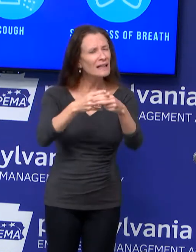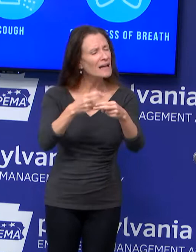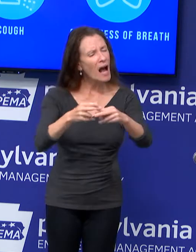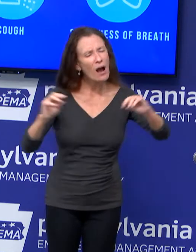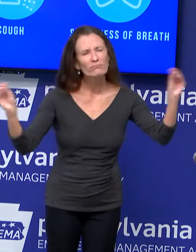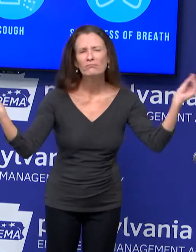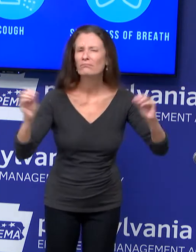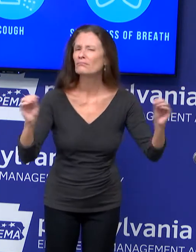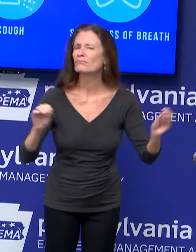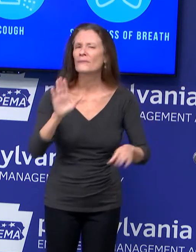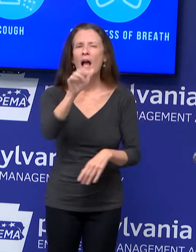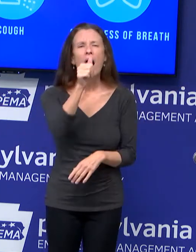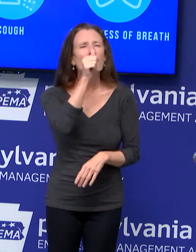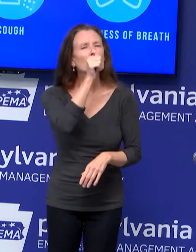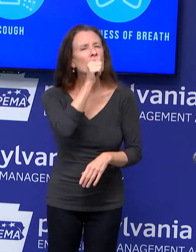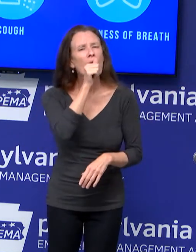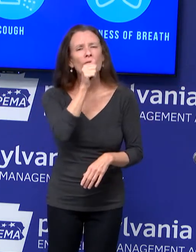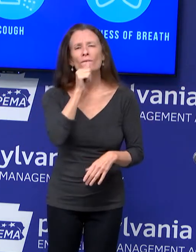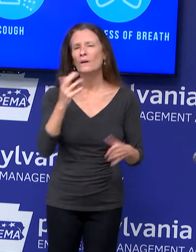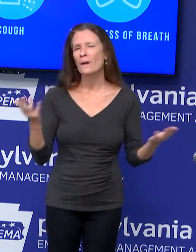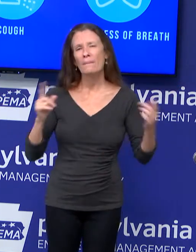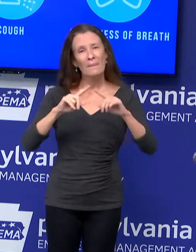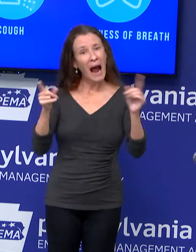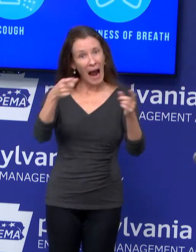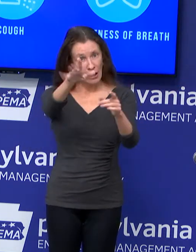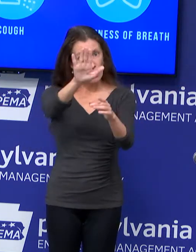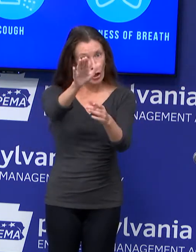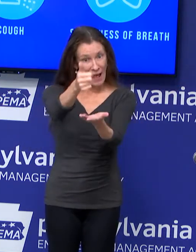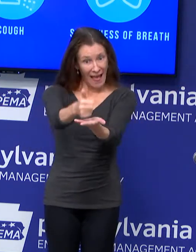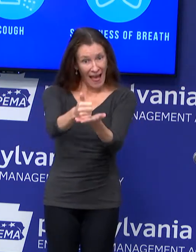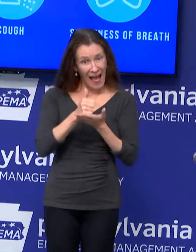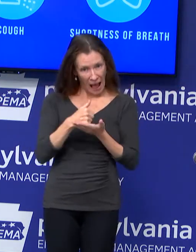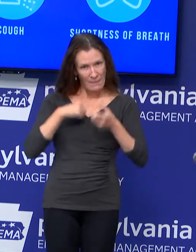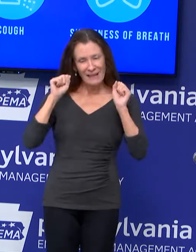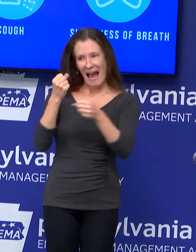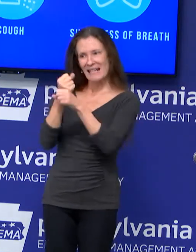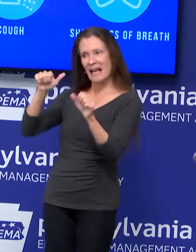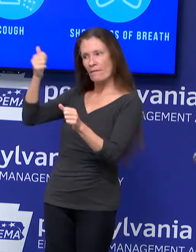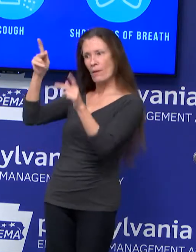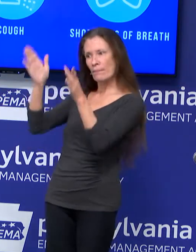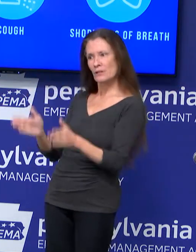You might just save a life by being honest during those case investigations.